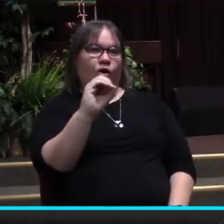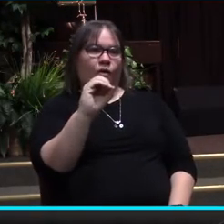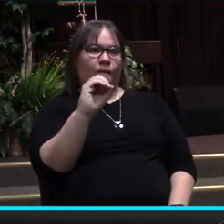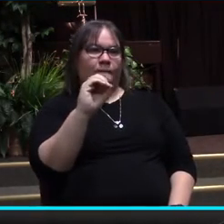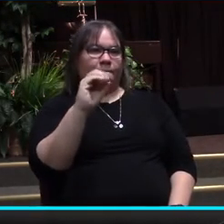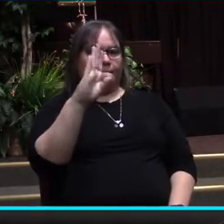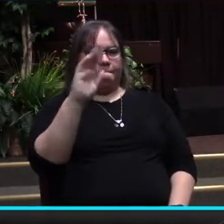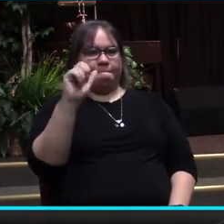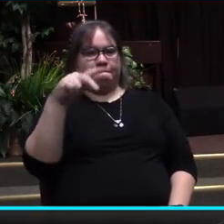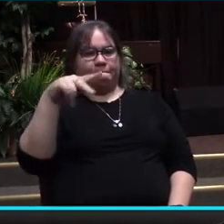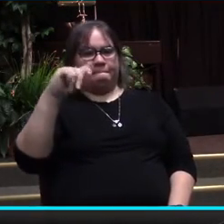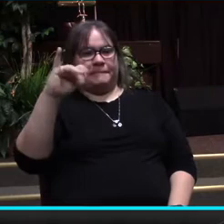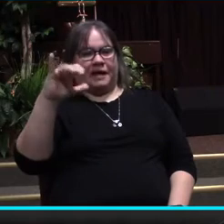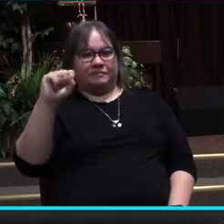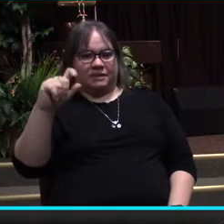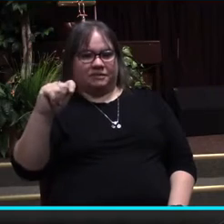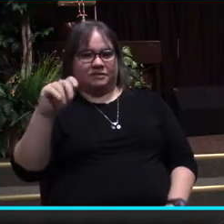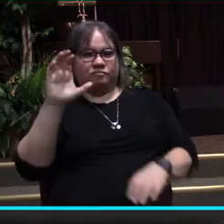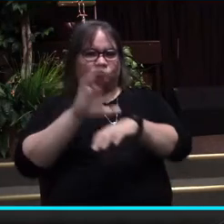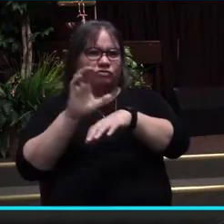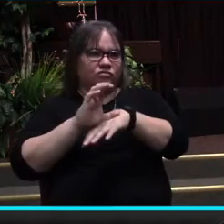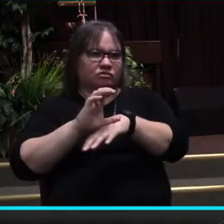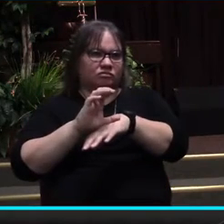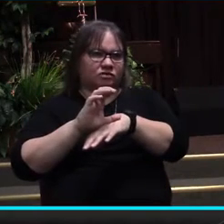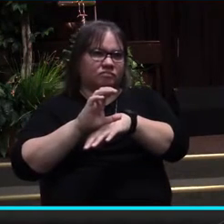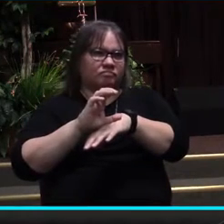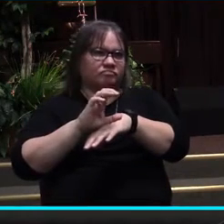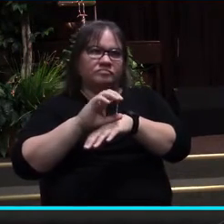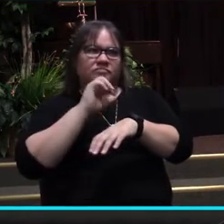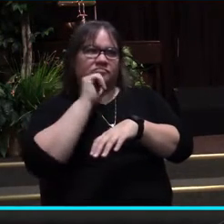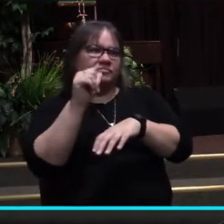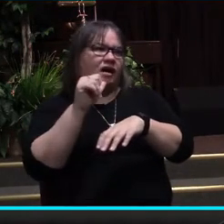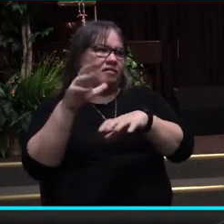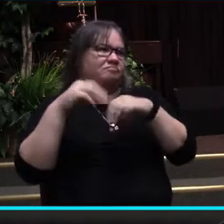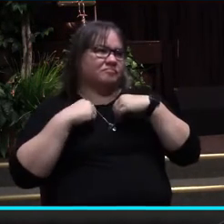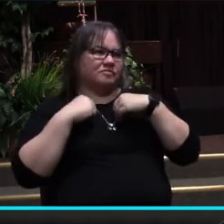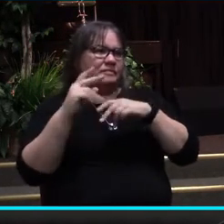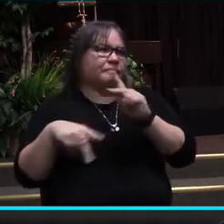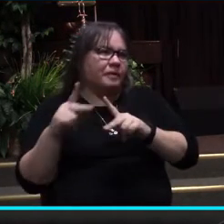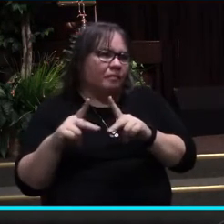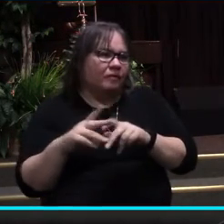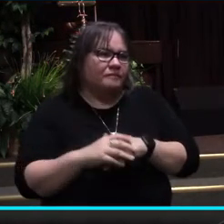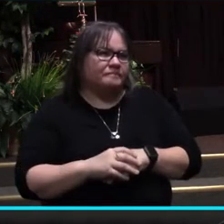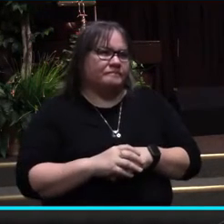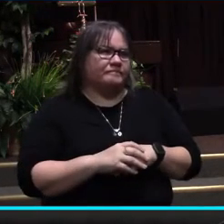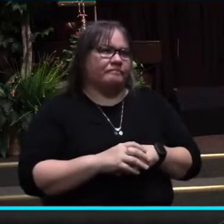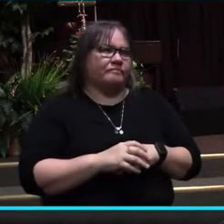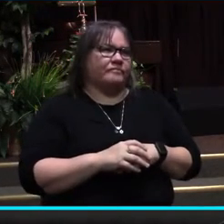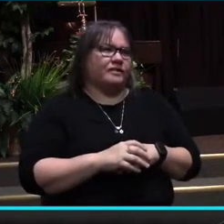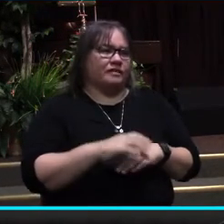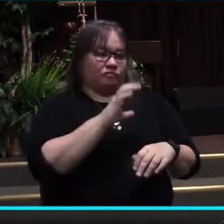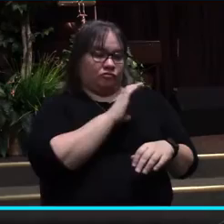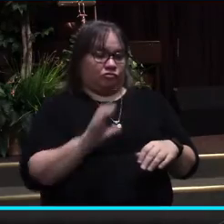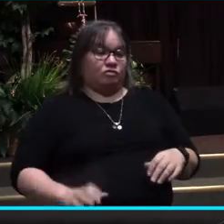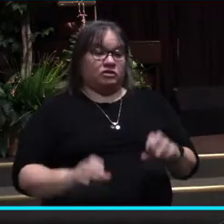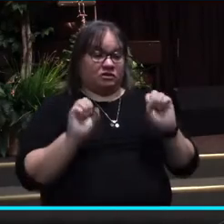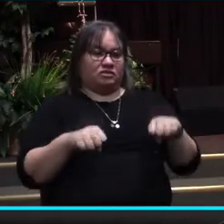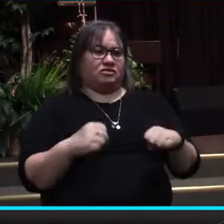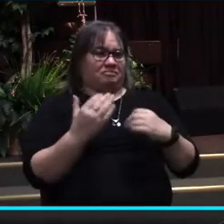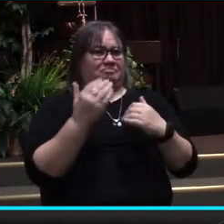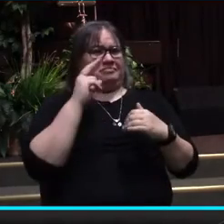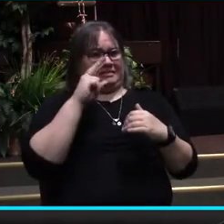to the way and person of Jesus Christ. All Christians should be easily able to see that